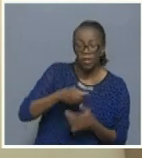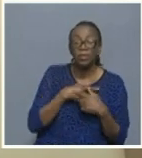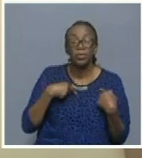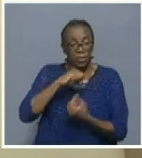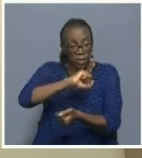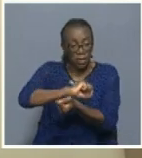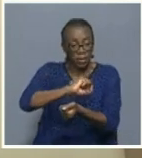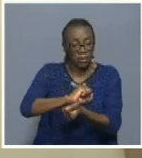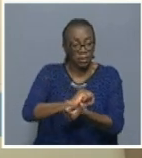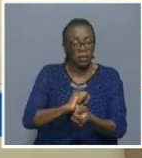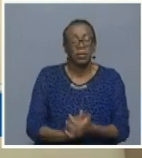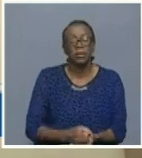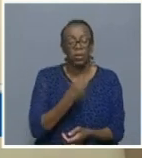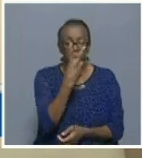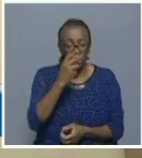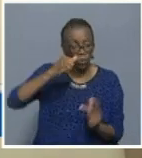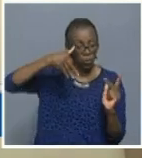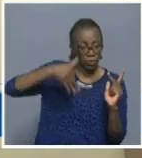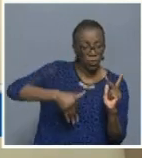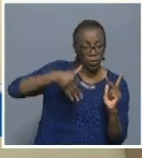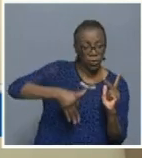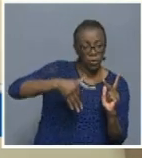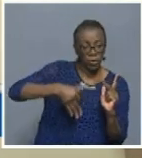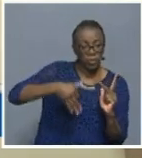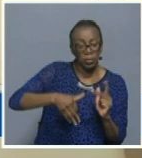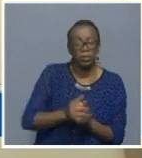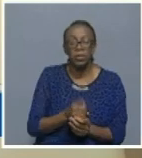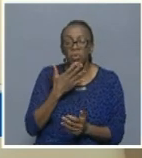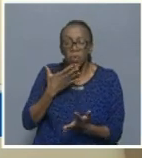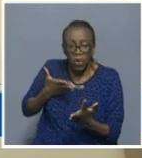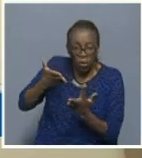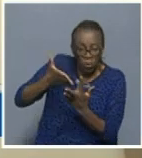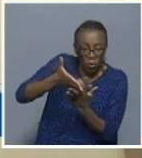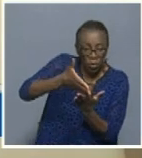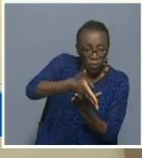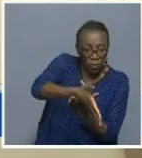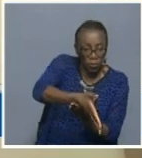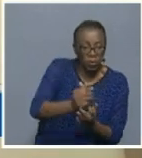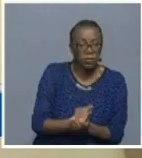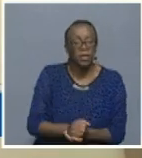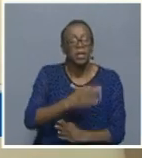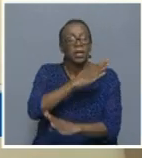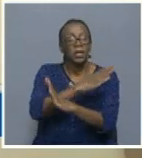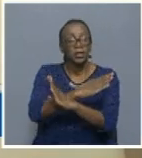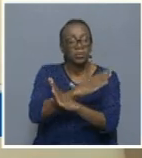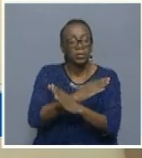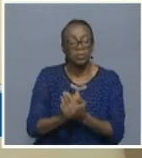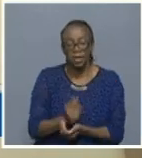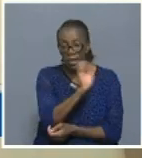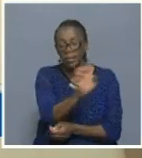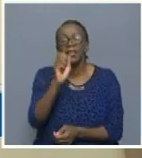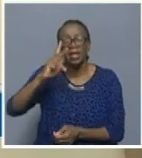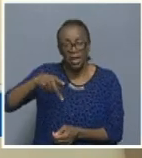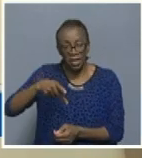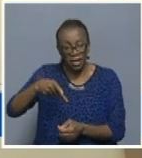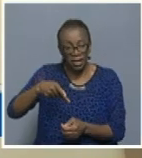Namibian citizens who went into Zambia and they come back again to Namibia. They were